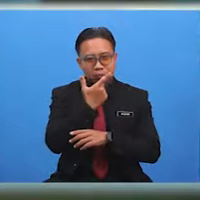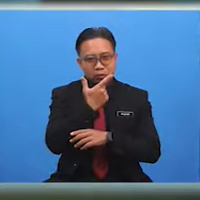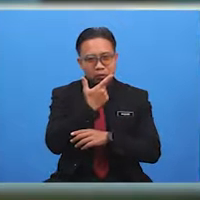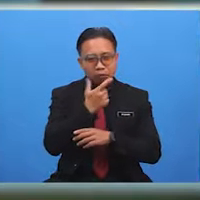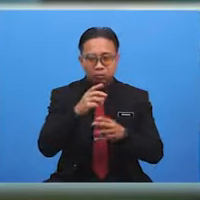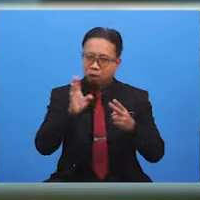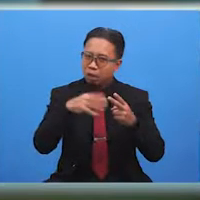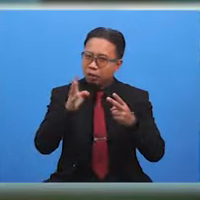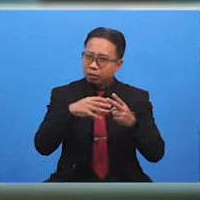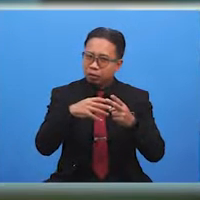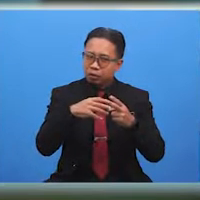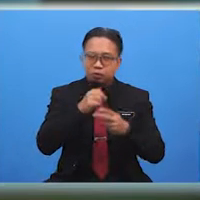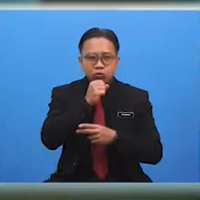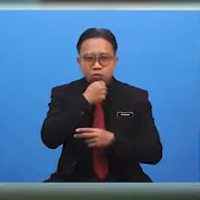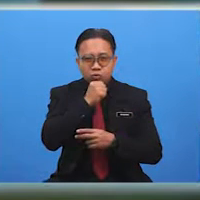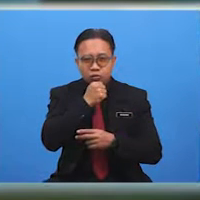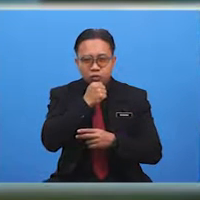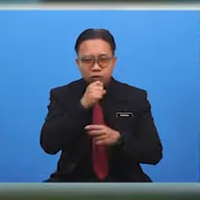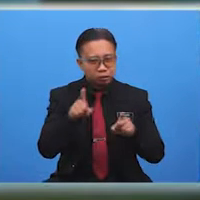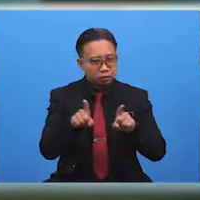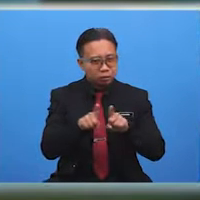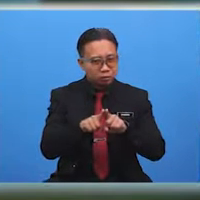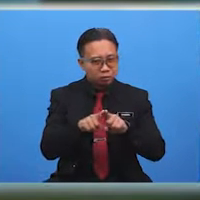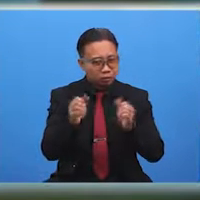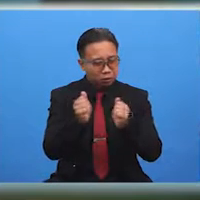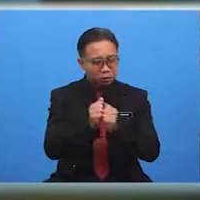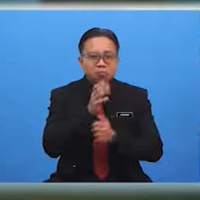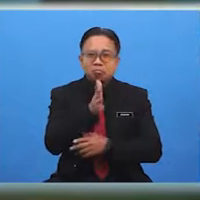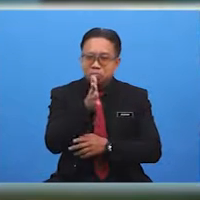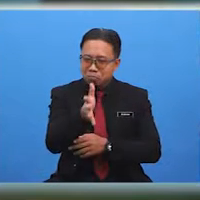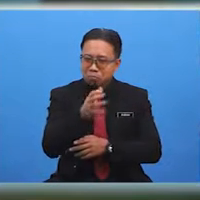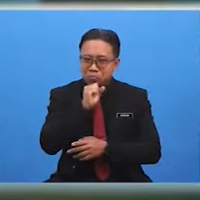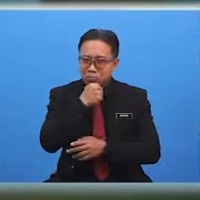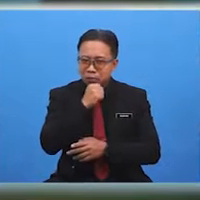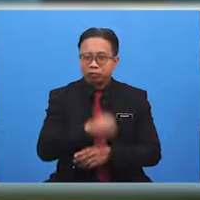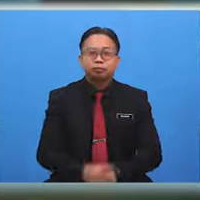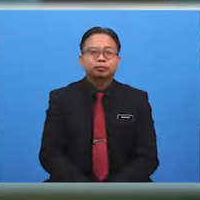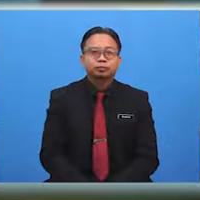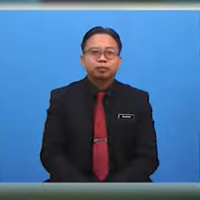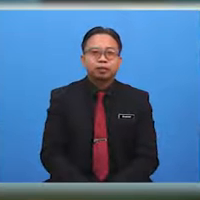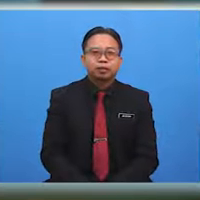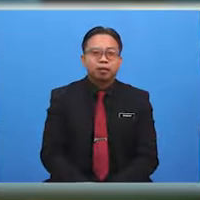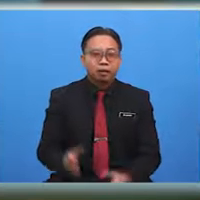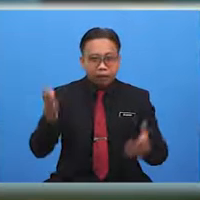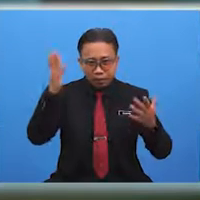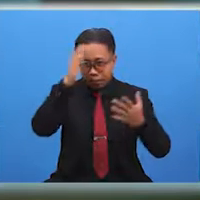someone as old as my great-grandmother. That was the image I had of a very